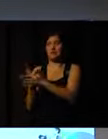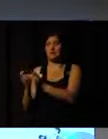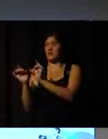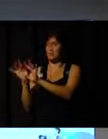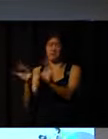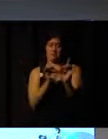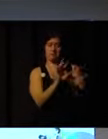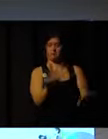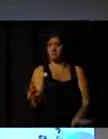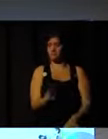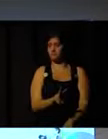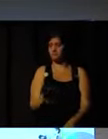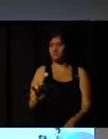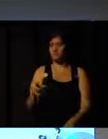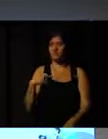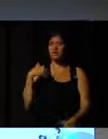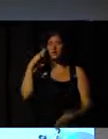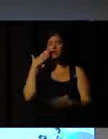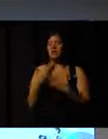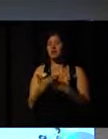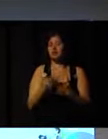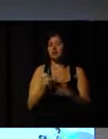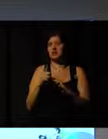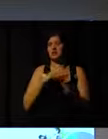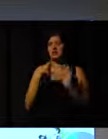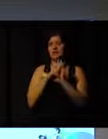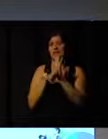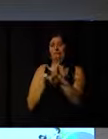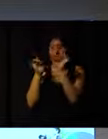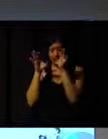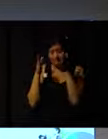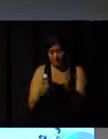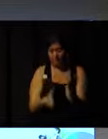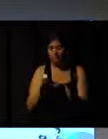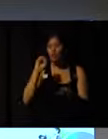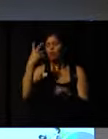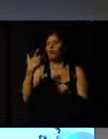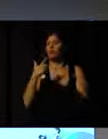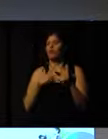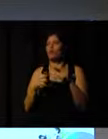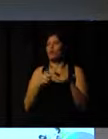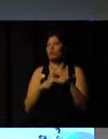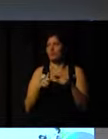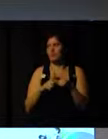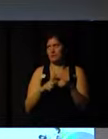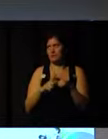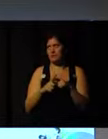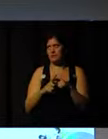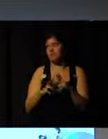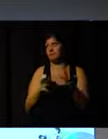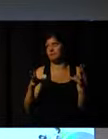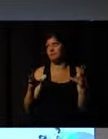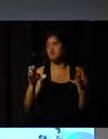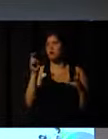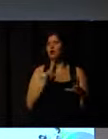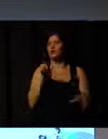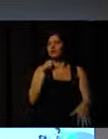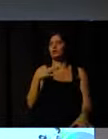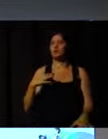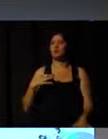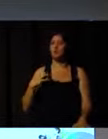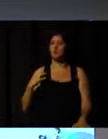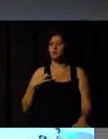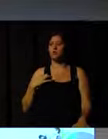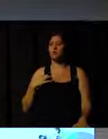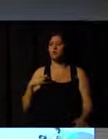I don't see that there are specific rules or problems in using volunteers